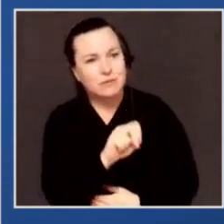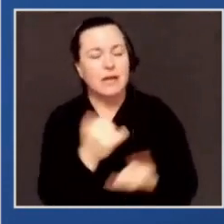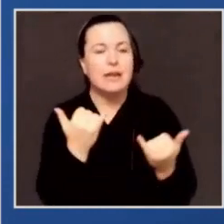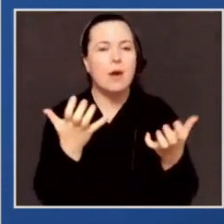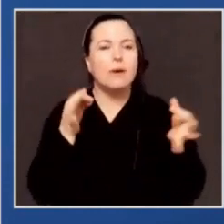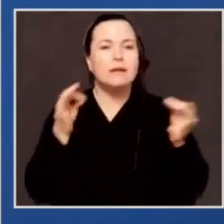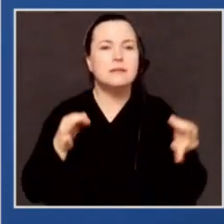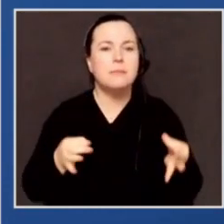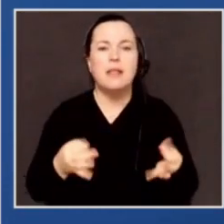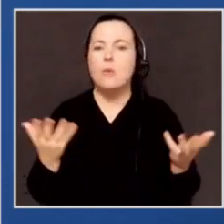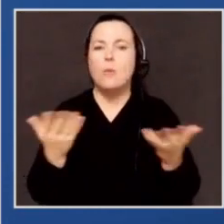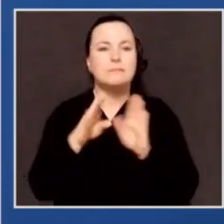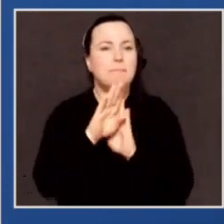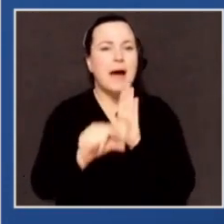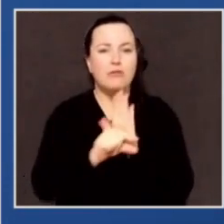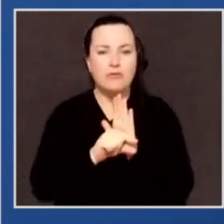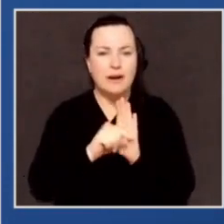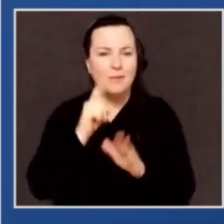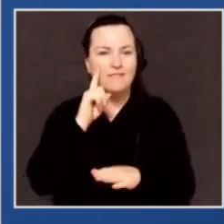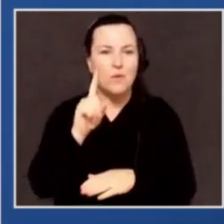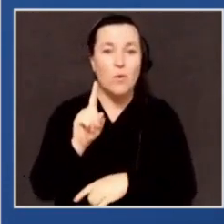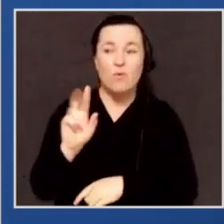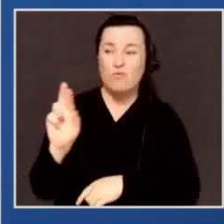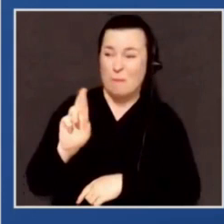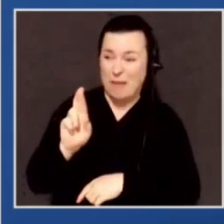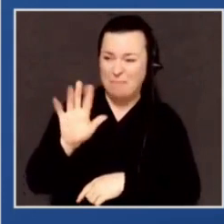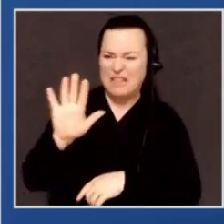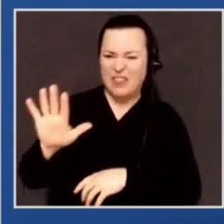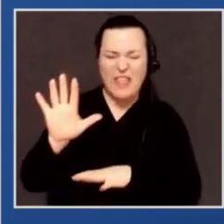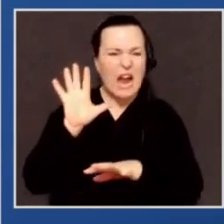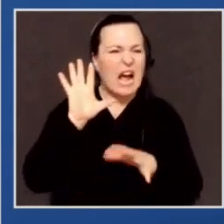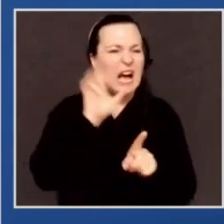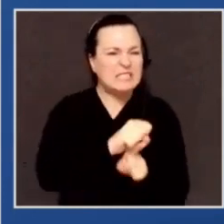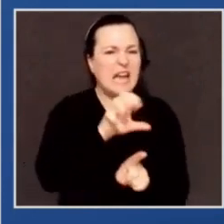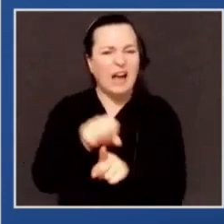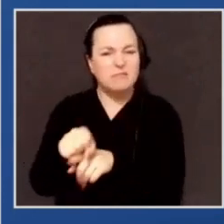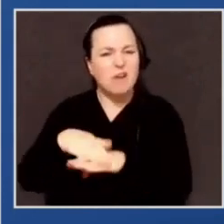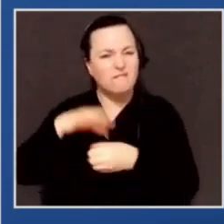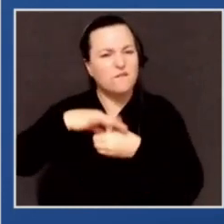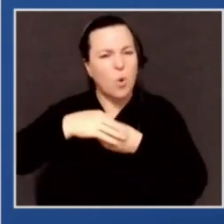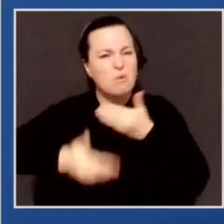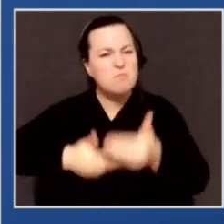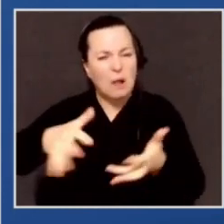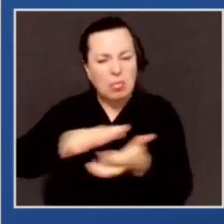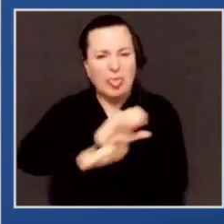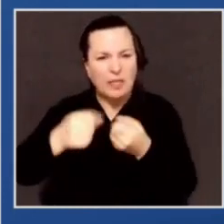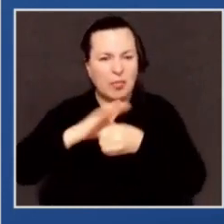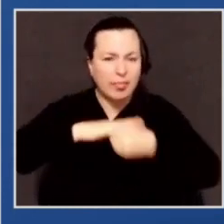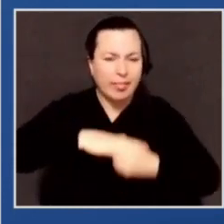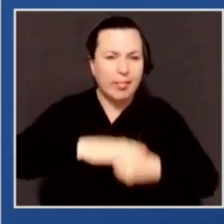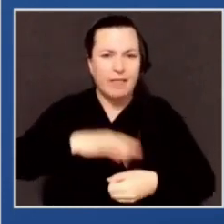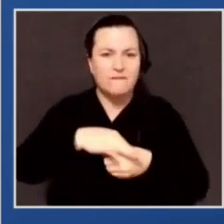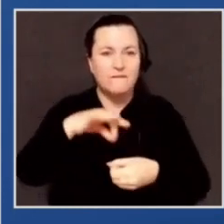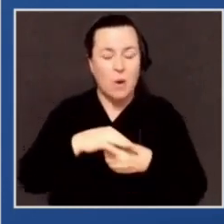of the Republican attacks on the voting process, which culminated in the president's extraordinary statements last night at